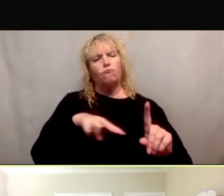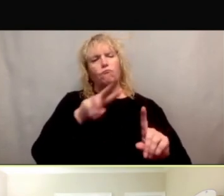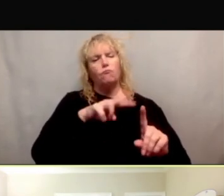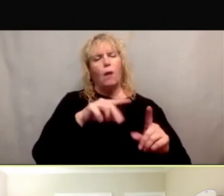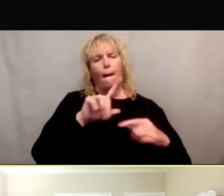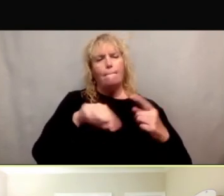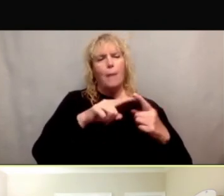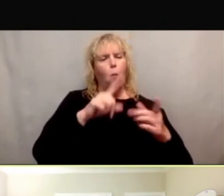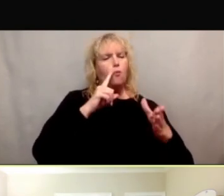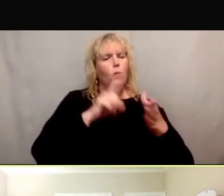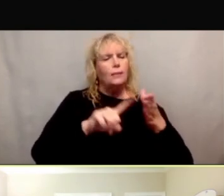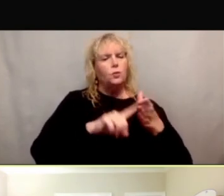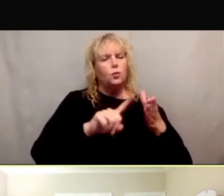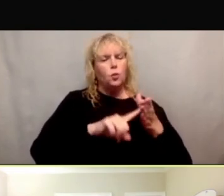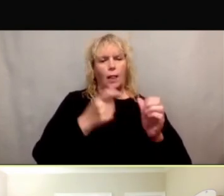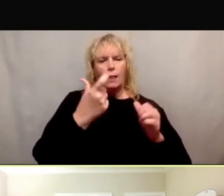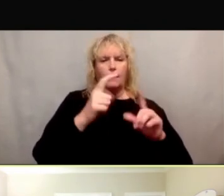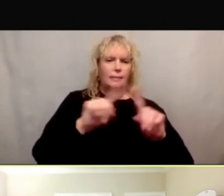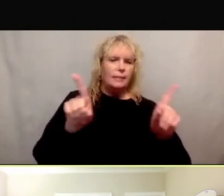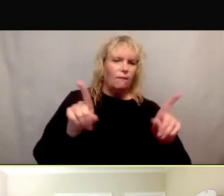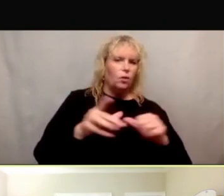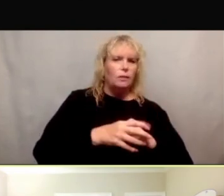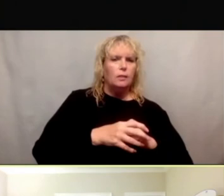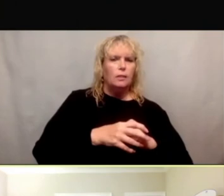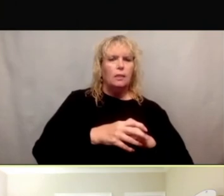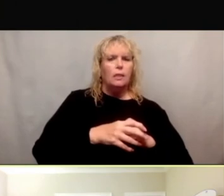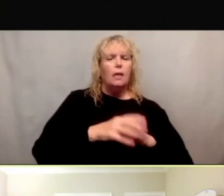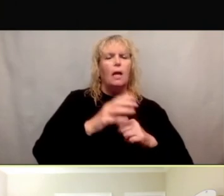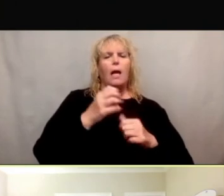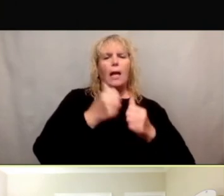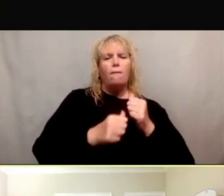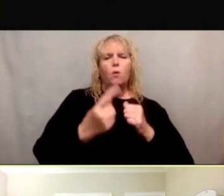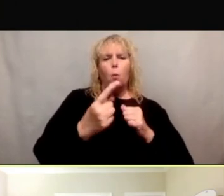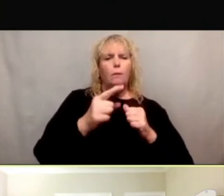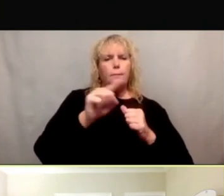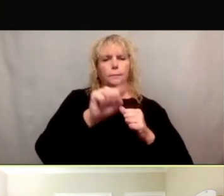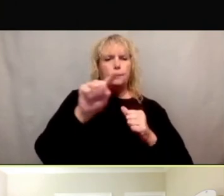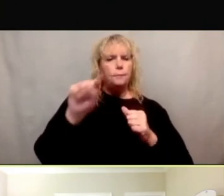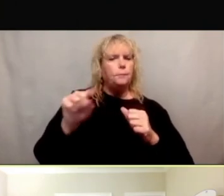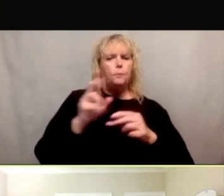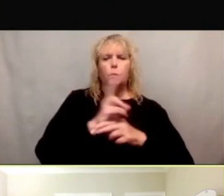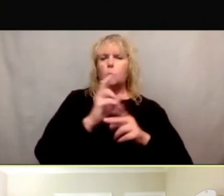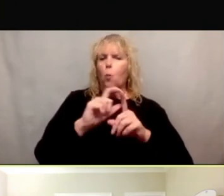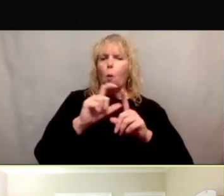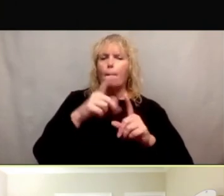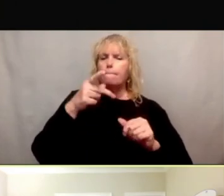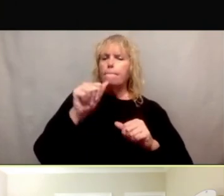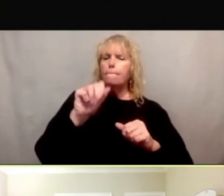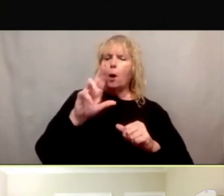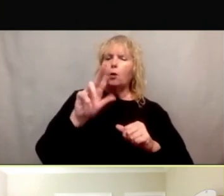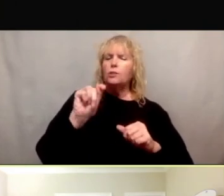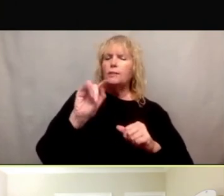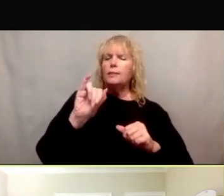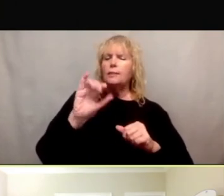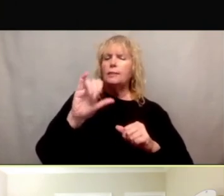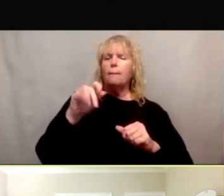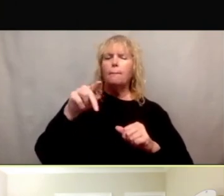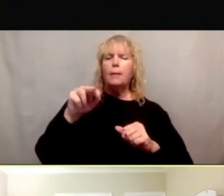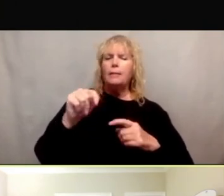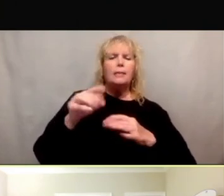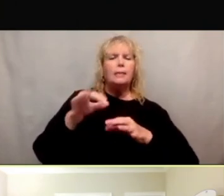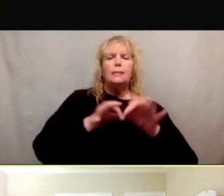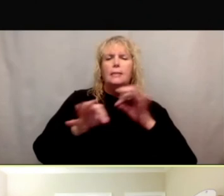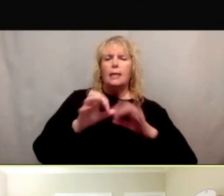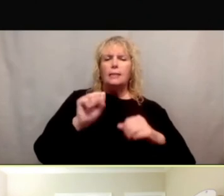as you can hear, all the panelists use the word participant instead of subject, which is really, really important to me,